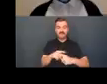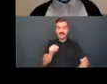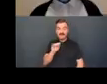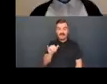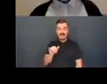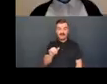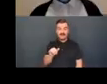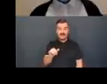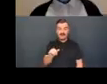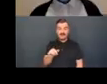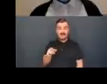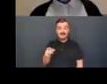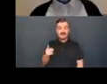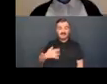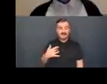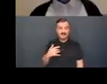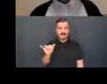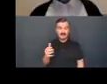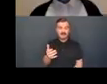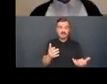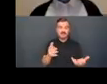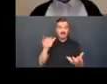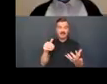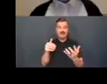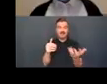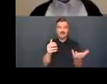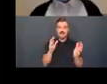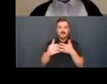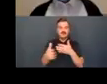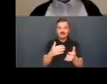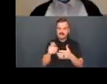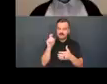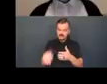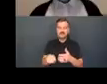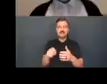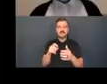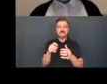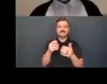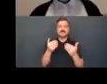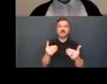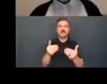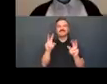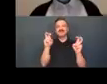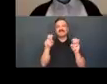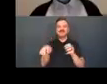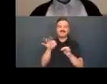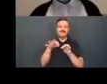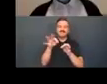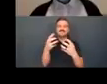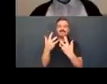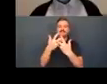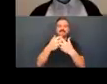of human relationship that must be mended with its own thread. And in thinking about COVID,